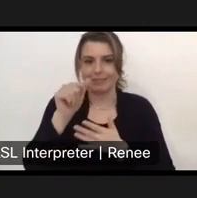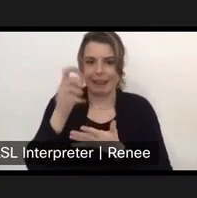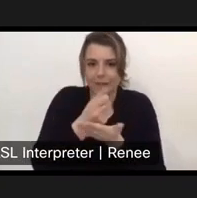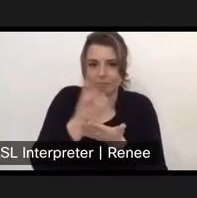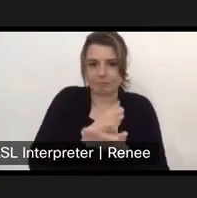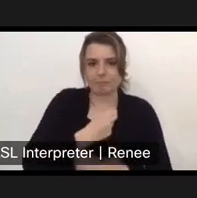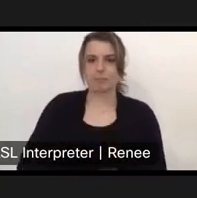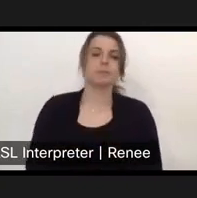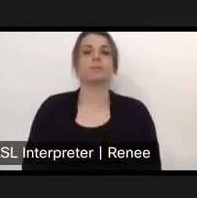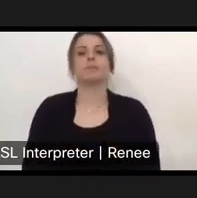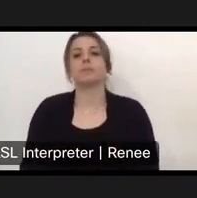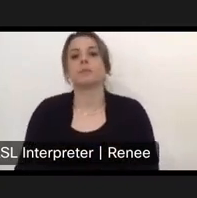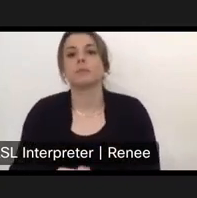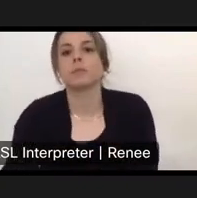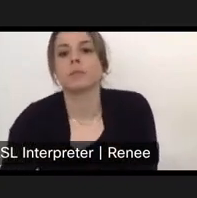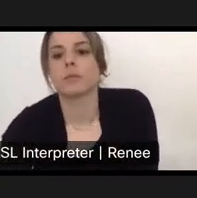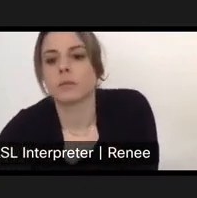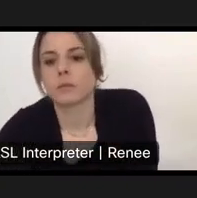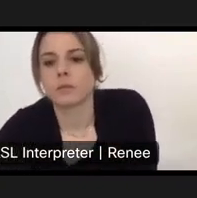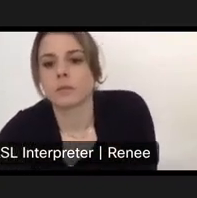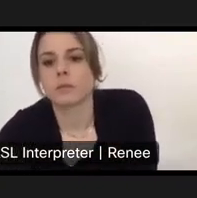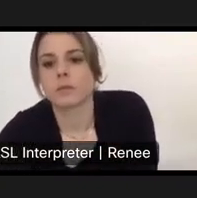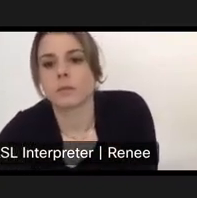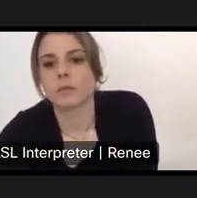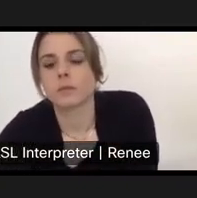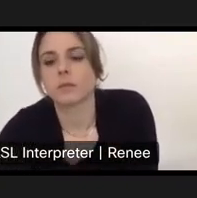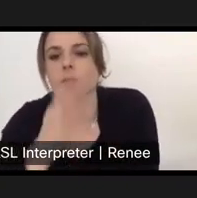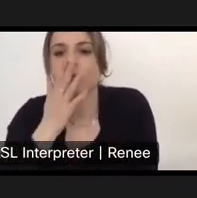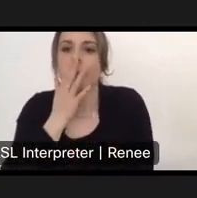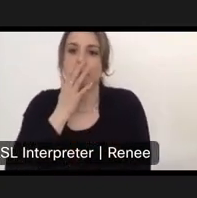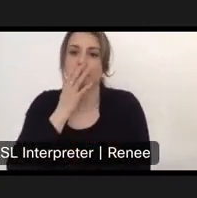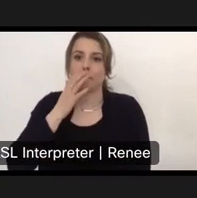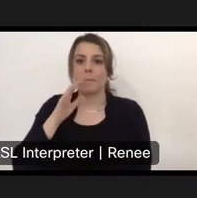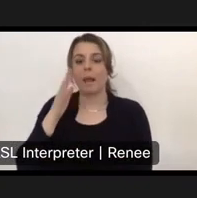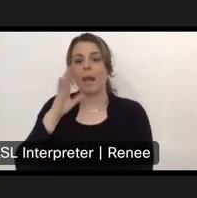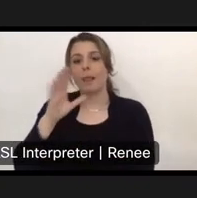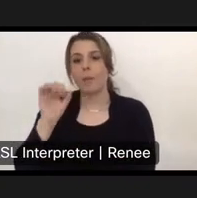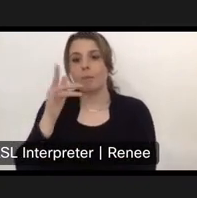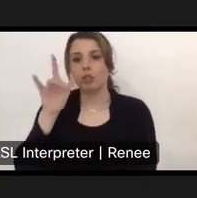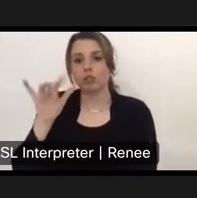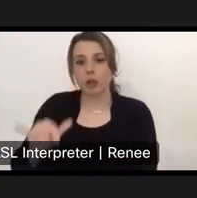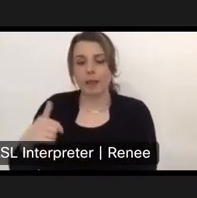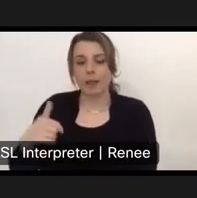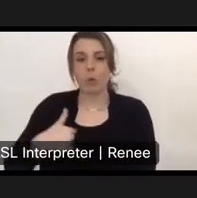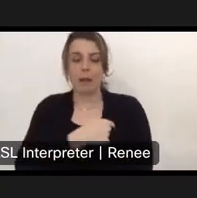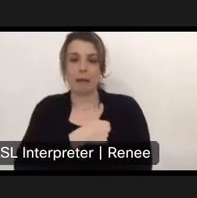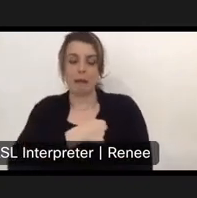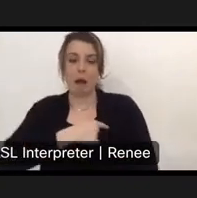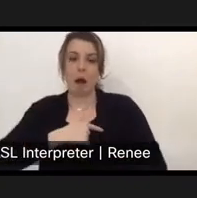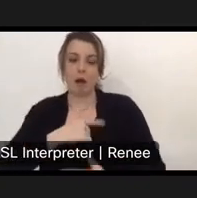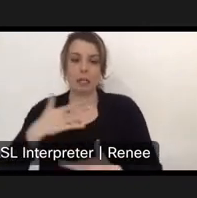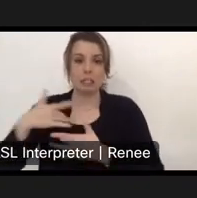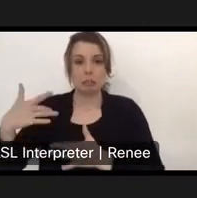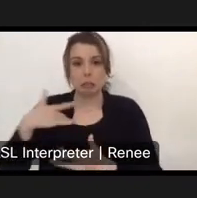Hello, my name is Shelley Richard with the village association. We are very concerned about outdoor equity for people with disabilities.